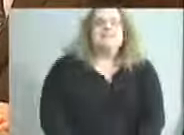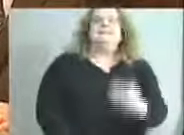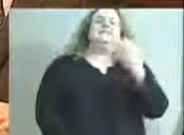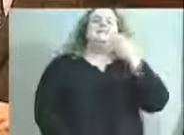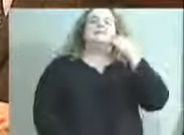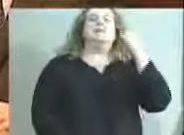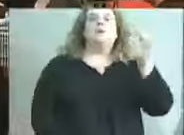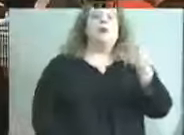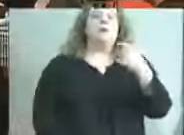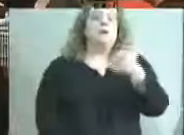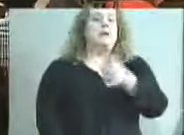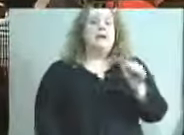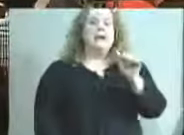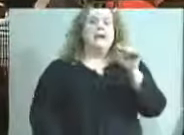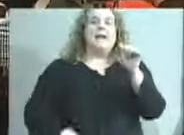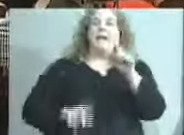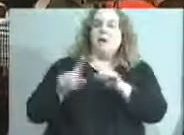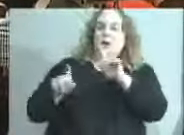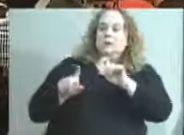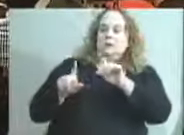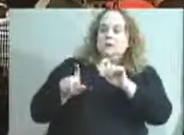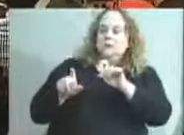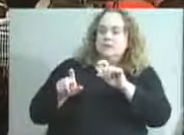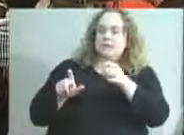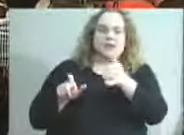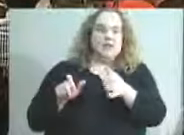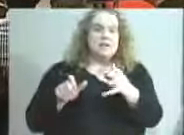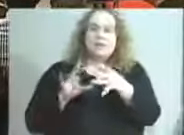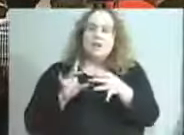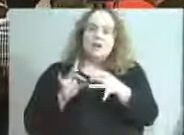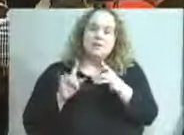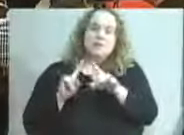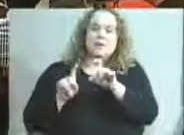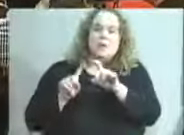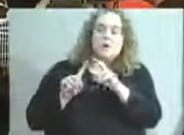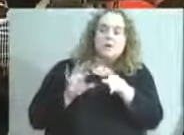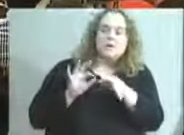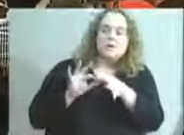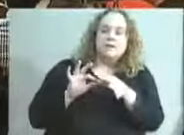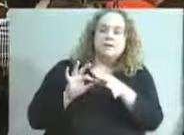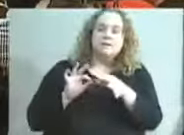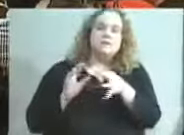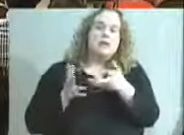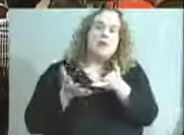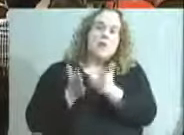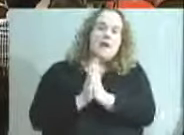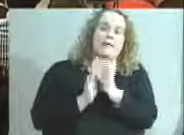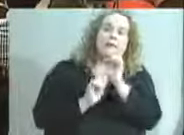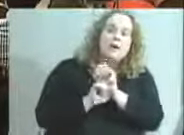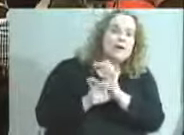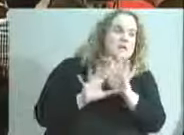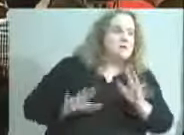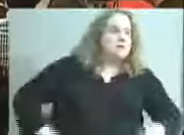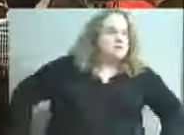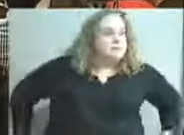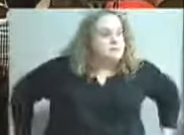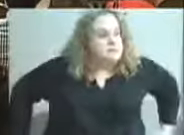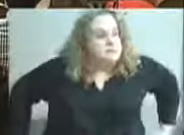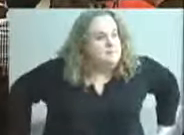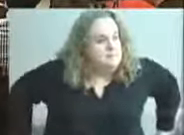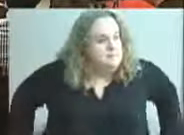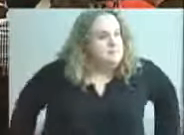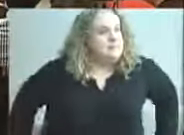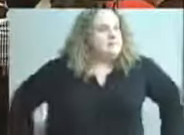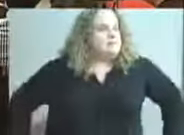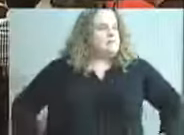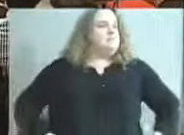Do you want to take any questions or comments or anything? Yeah. Anybody have any questions or requests for clarification? Linda? And